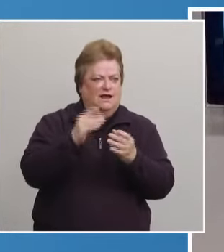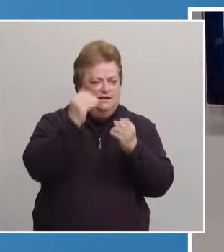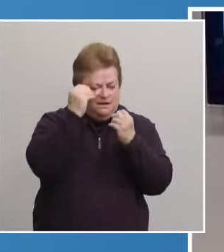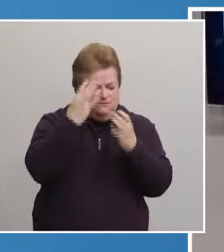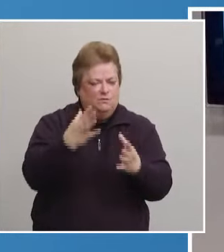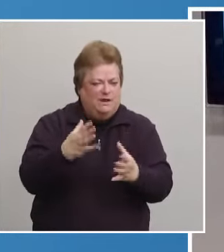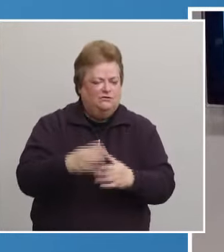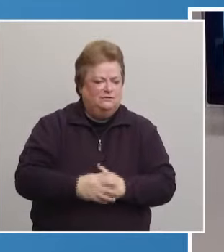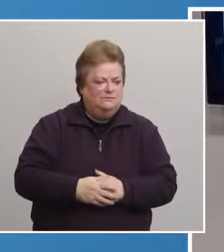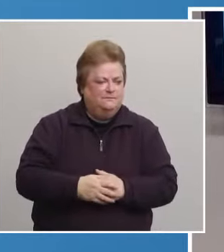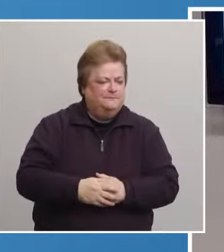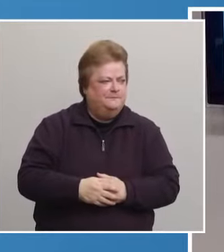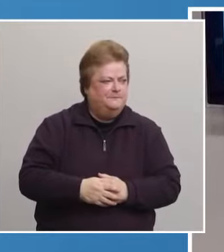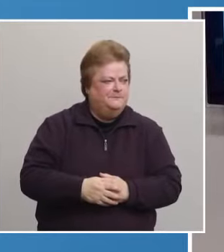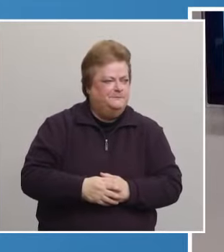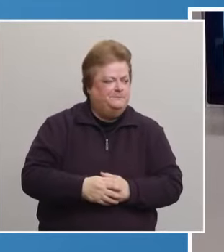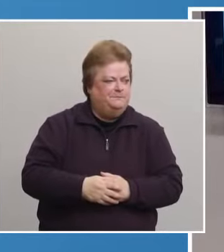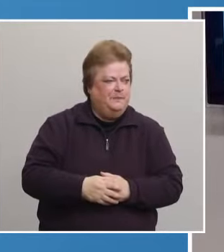them.